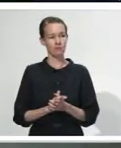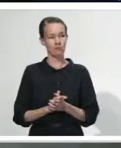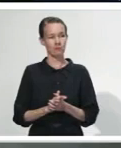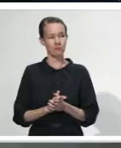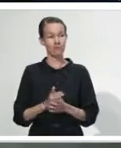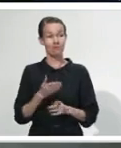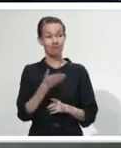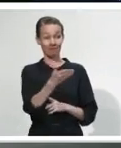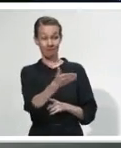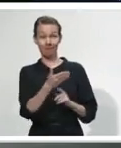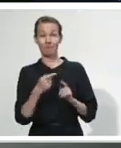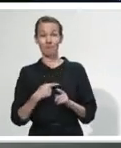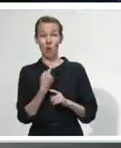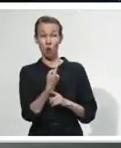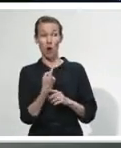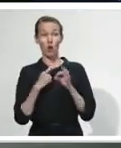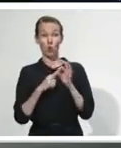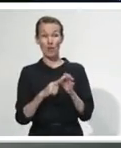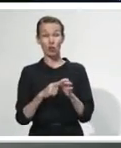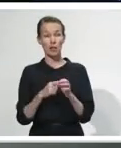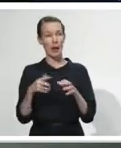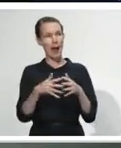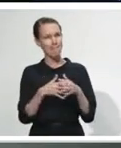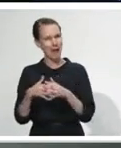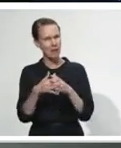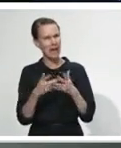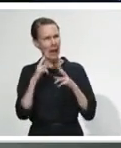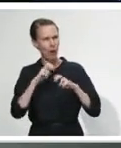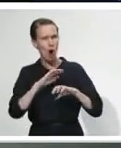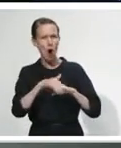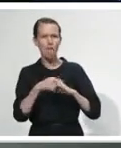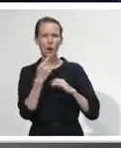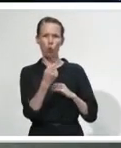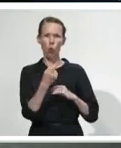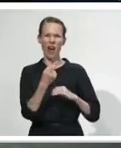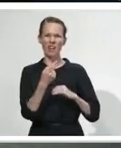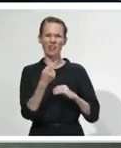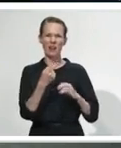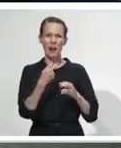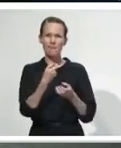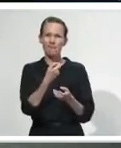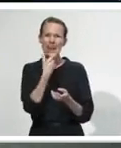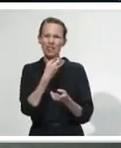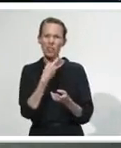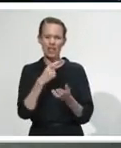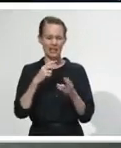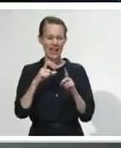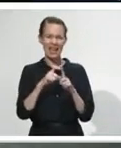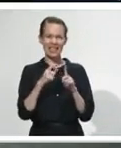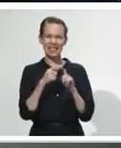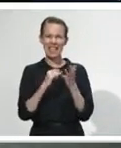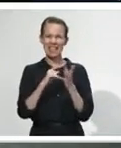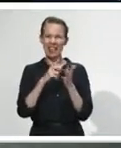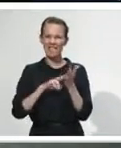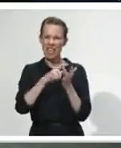Desavir, which has been used for Ebola. Has the Ministry here been given any advice about it? Is New Zealand interested in that drug? Yes, well, heard Dr